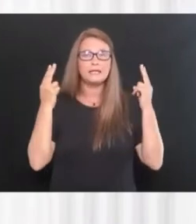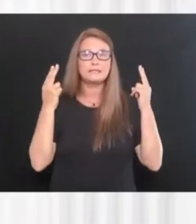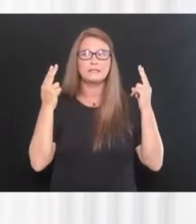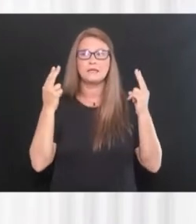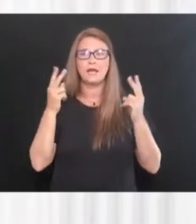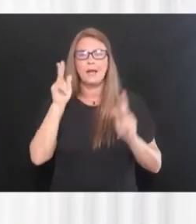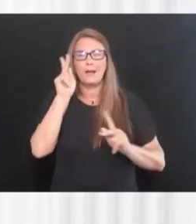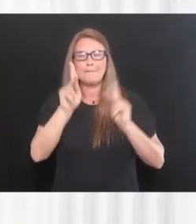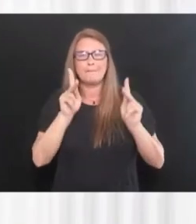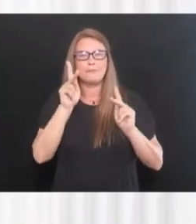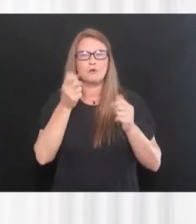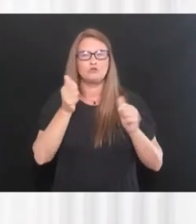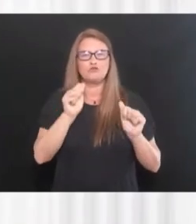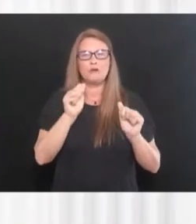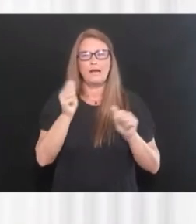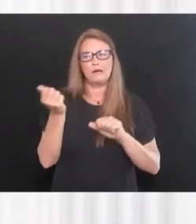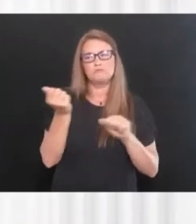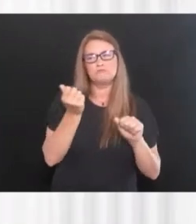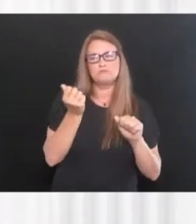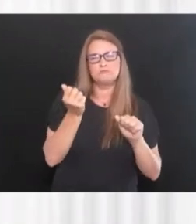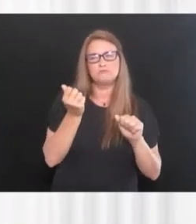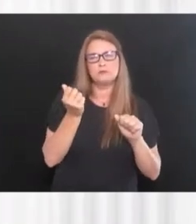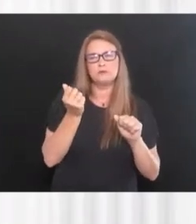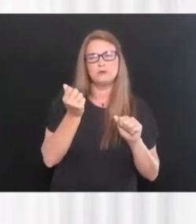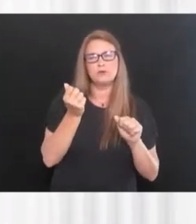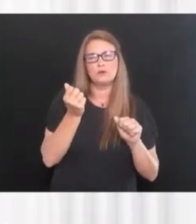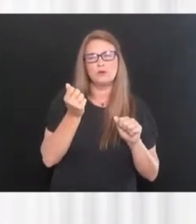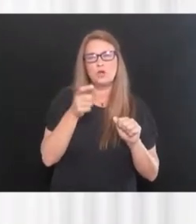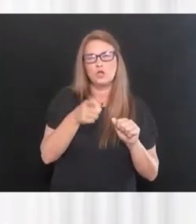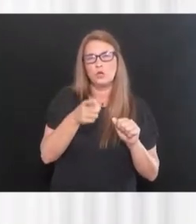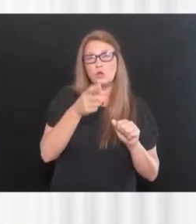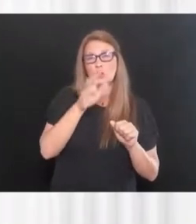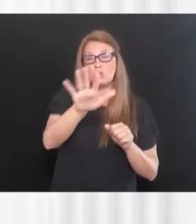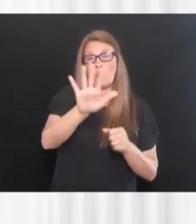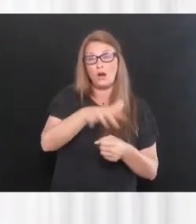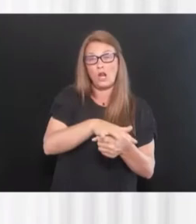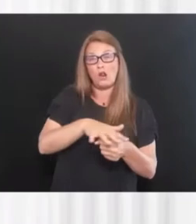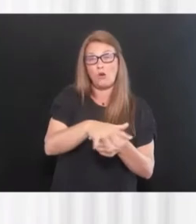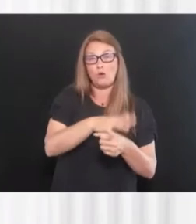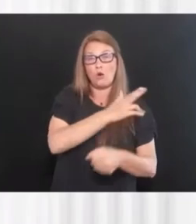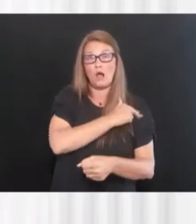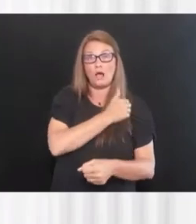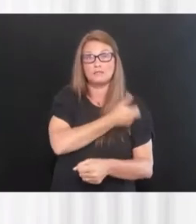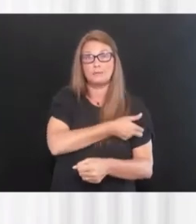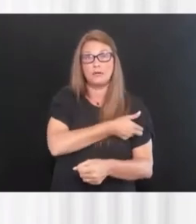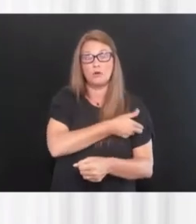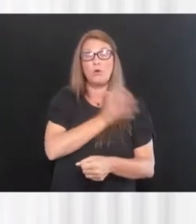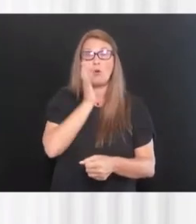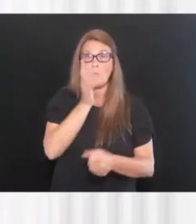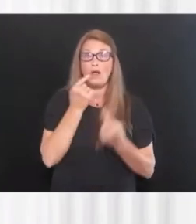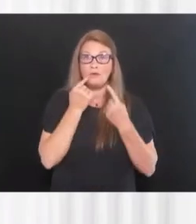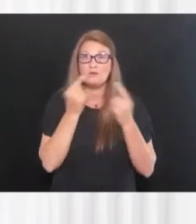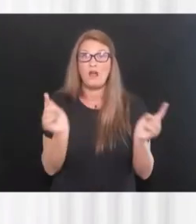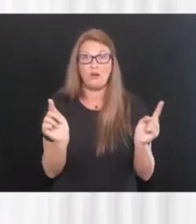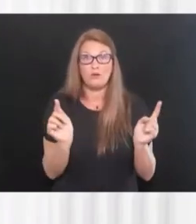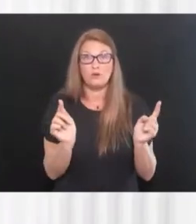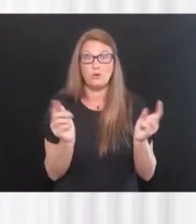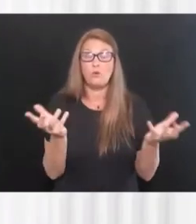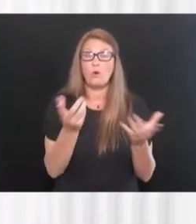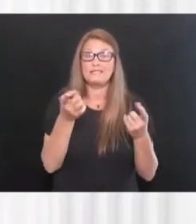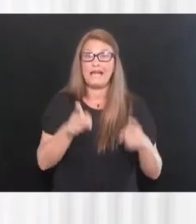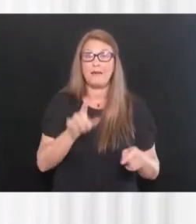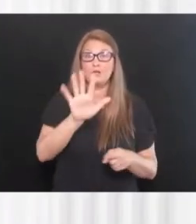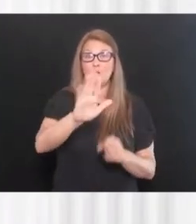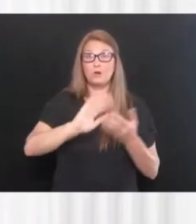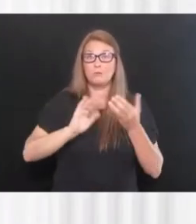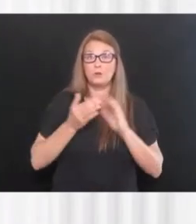sway it. But I've said from the beginning, watch your local hospital. That will tell you what's happening in your community. And what we're seeing